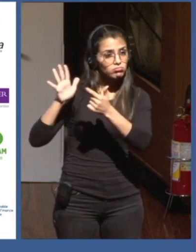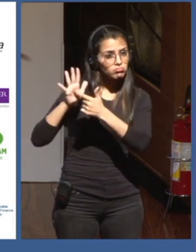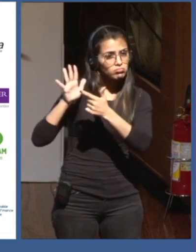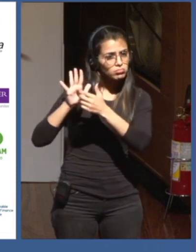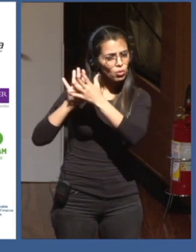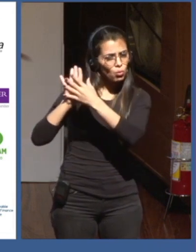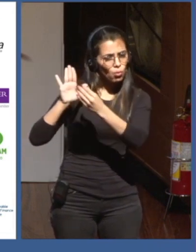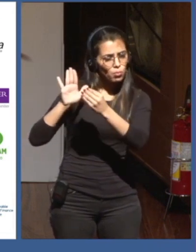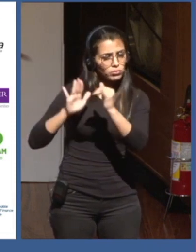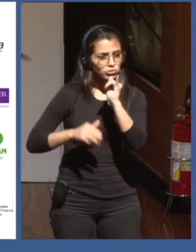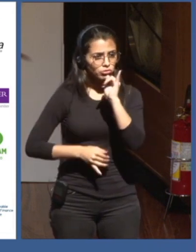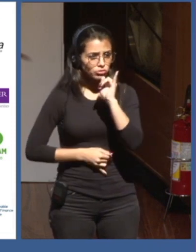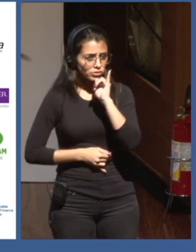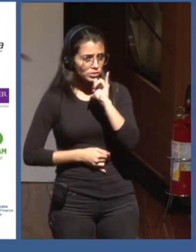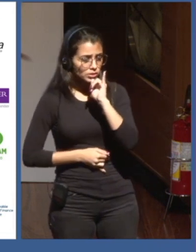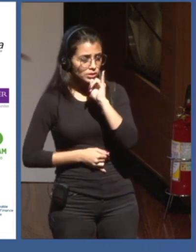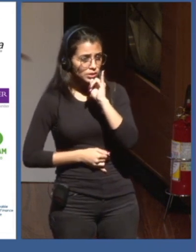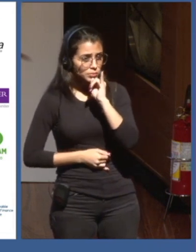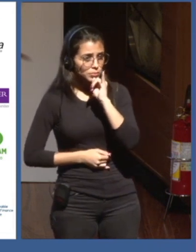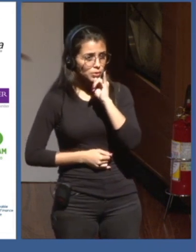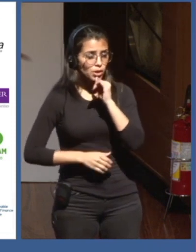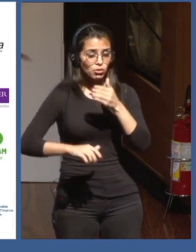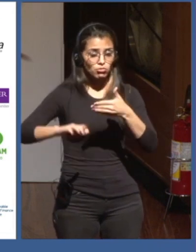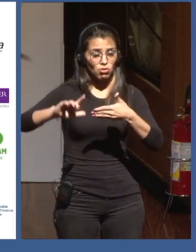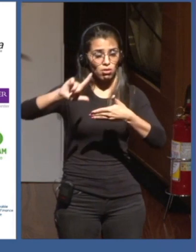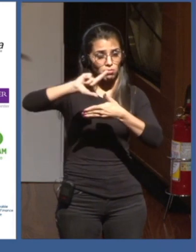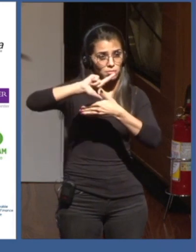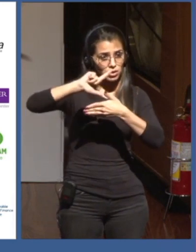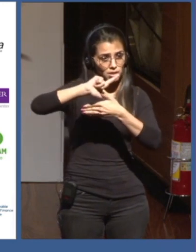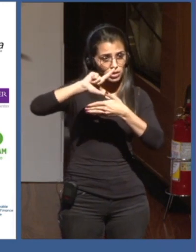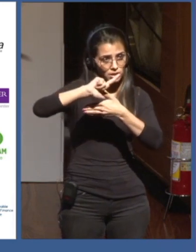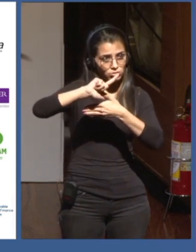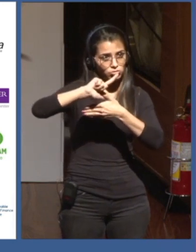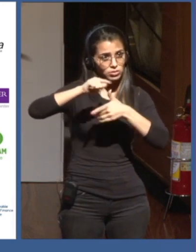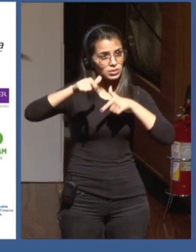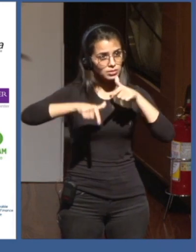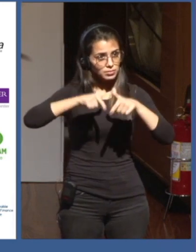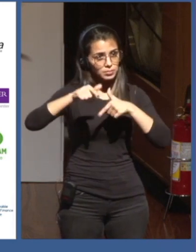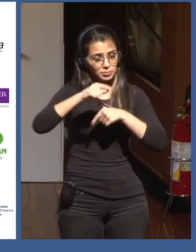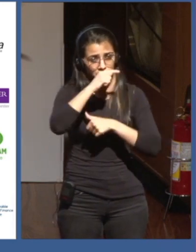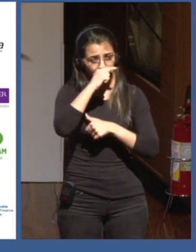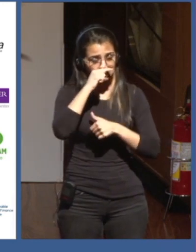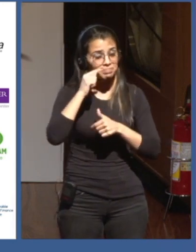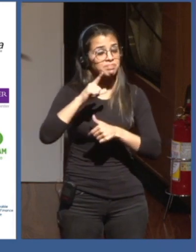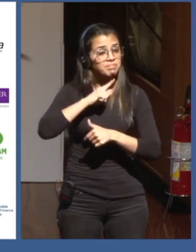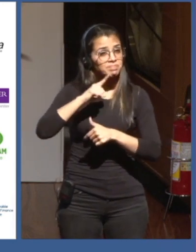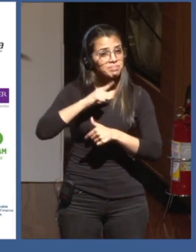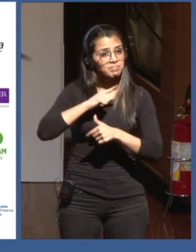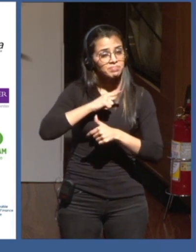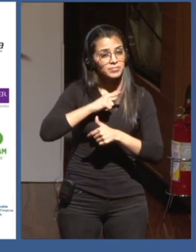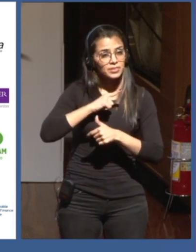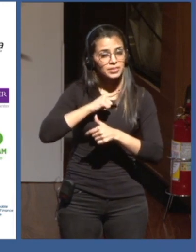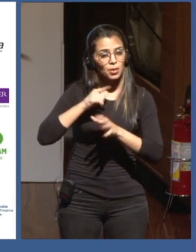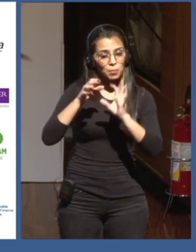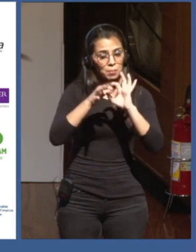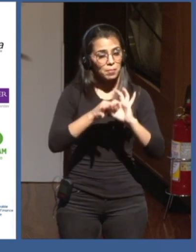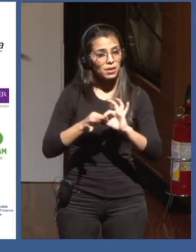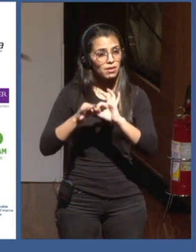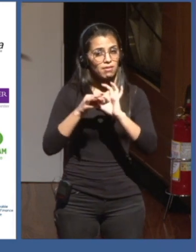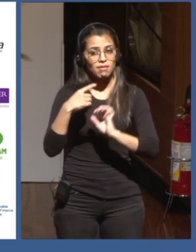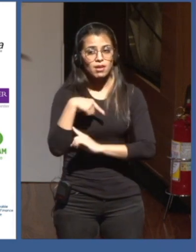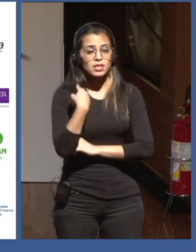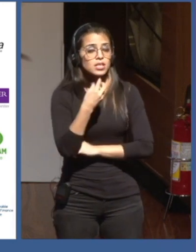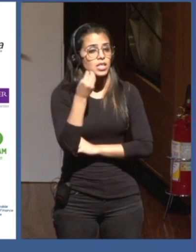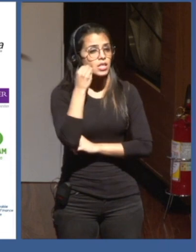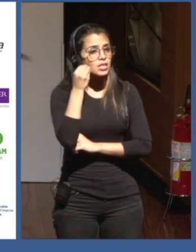so as Datapop, with OPAL and others, so this sort of, like, alliance, and we try to put in practice some of those, some of